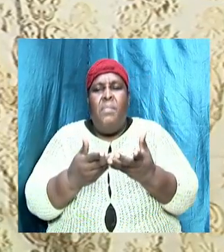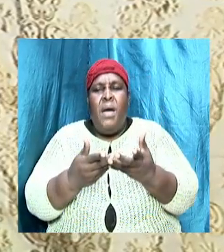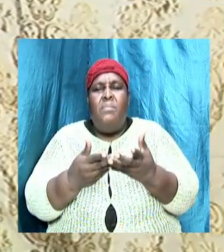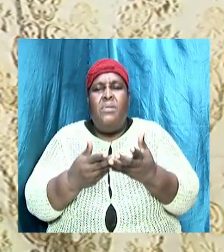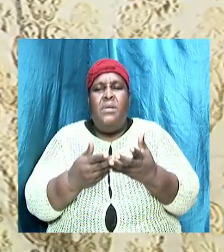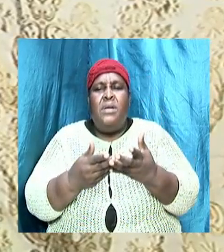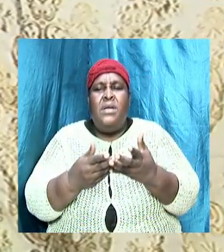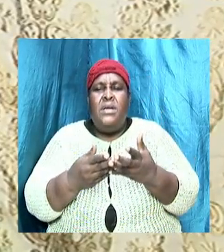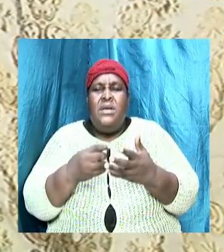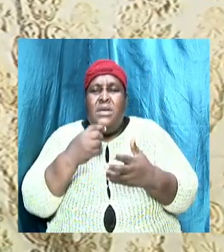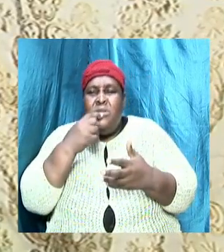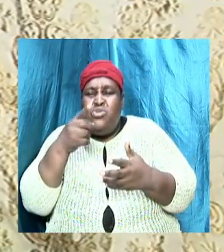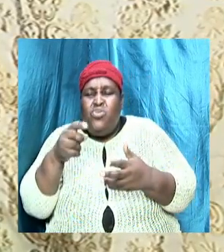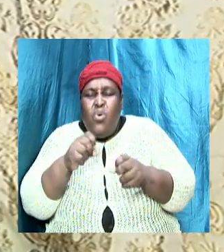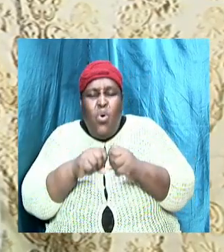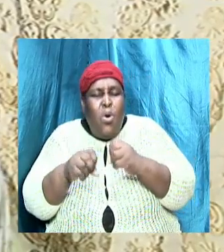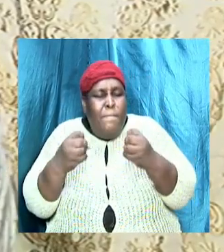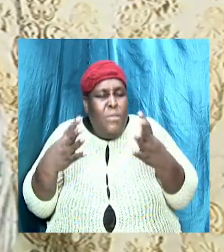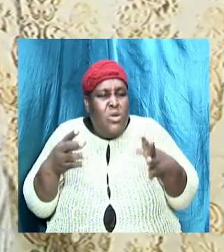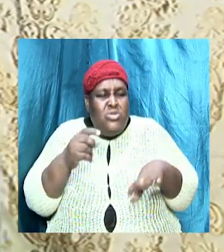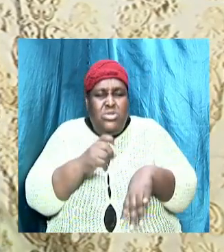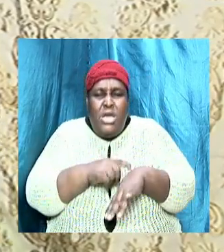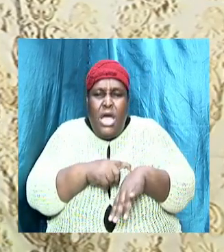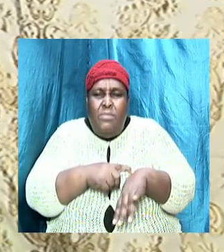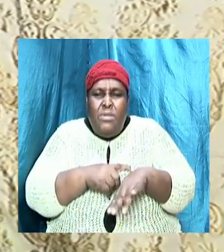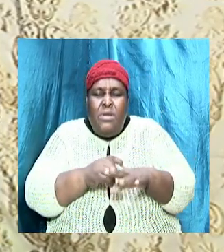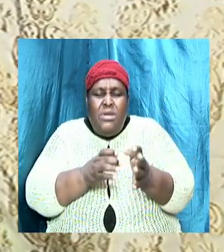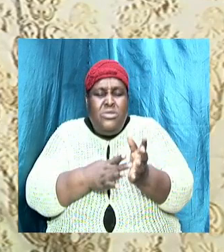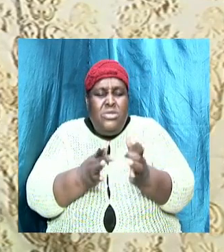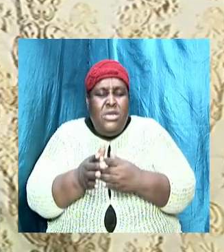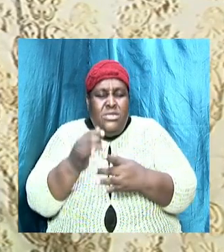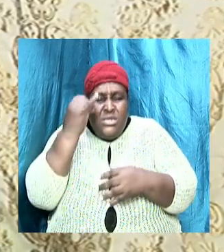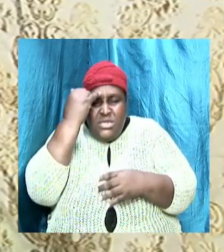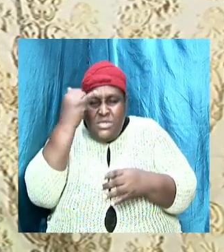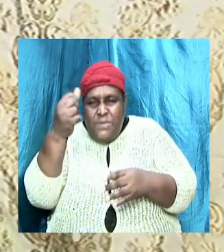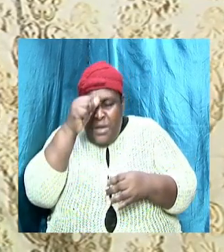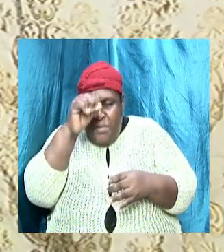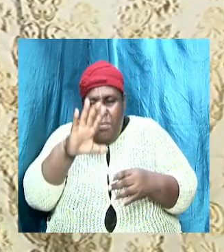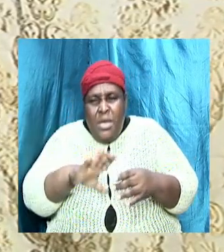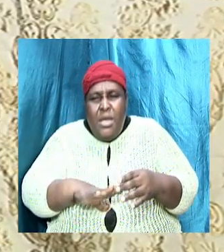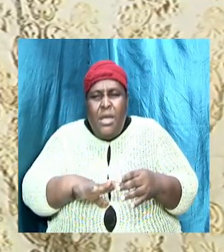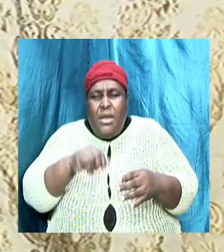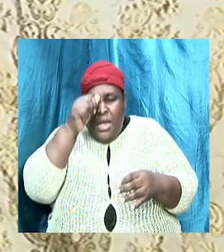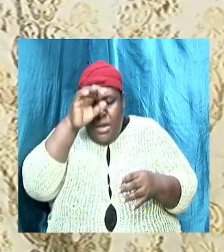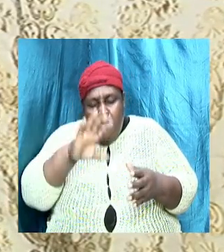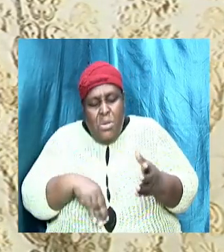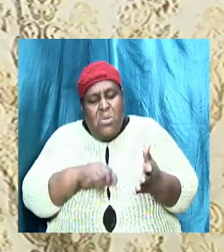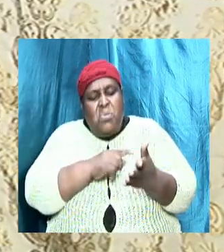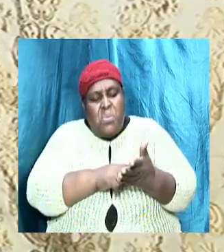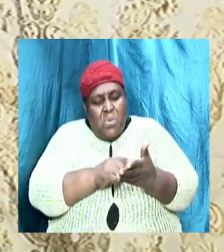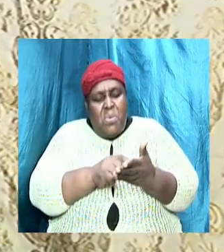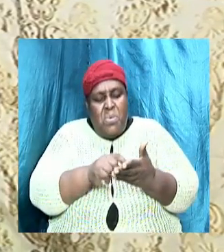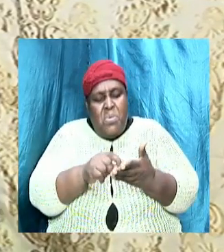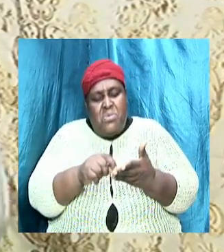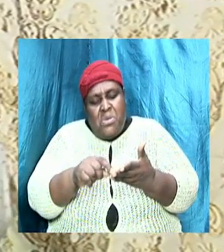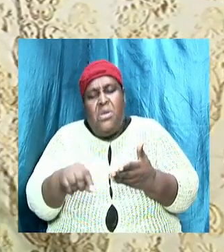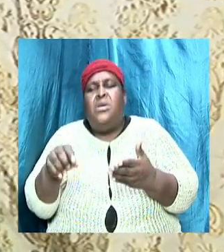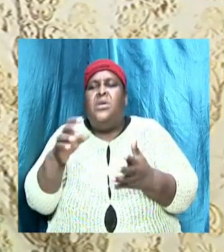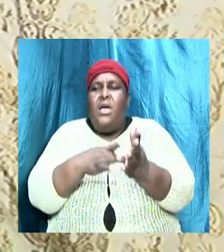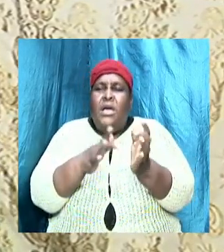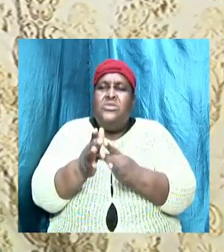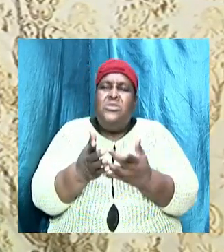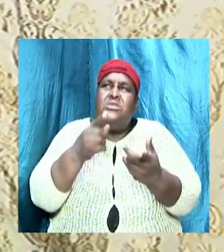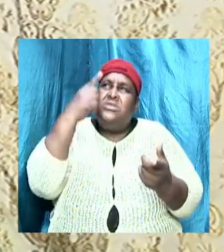so much time. Jesus inspired men, and men wrote. Amen. And Jesus